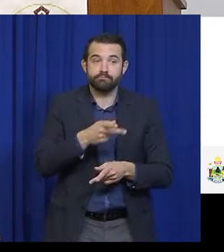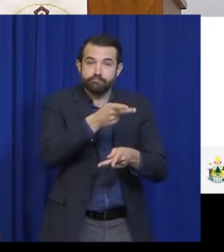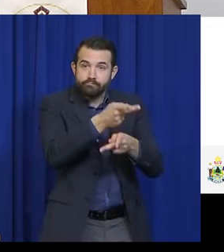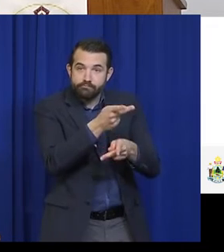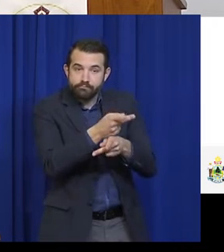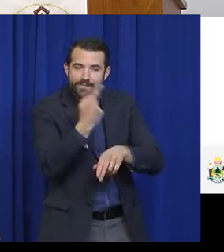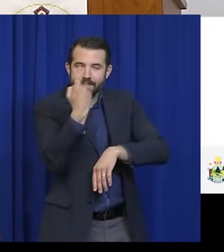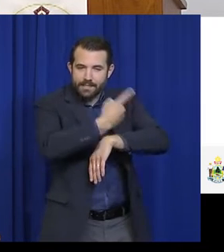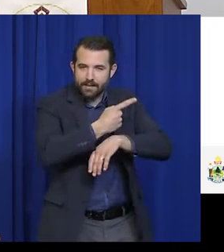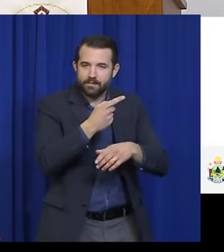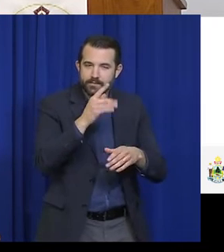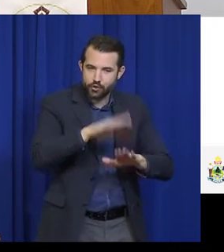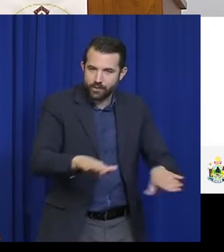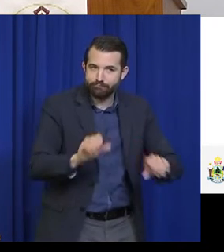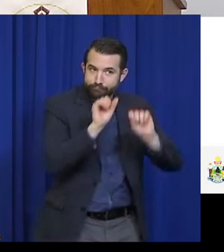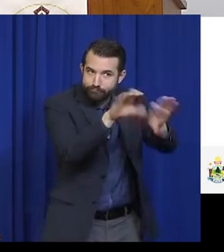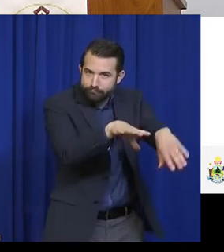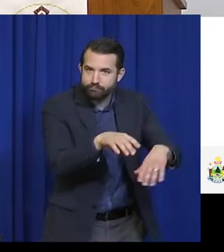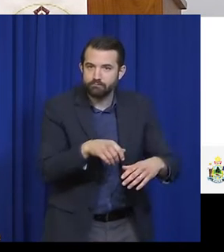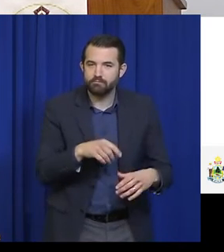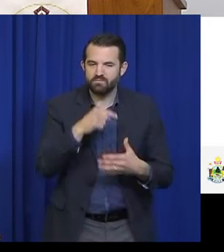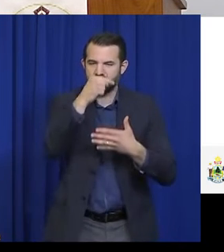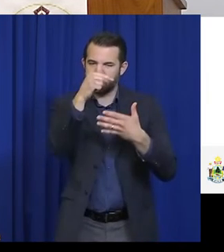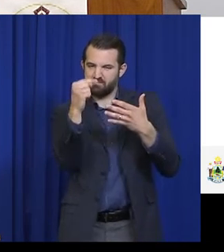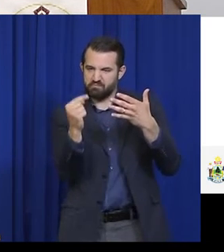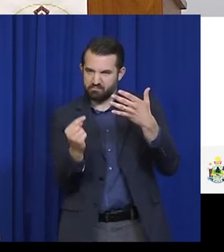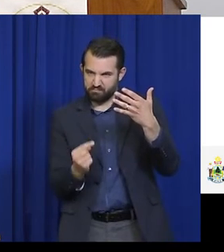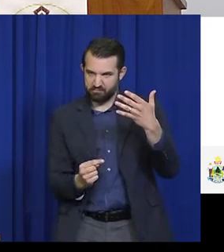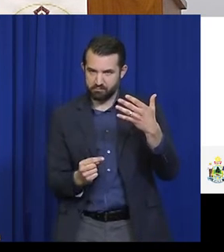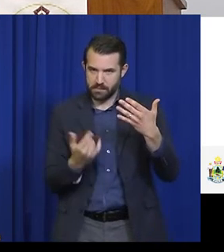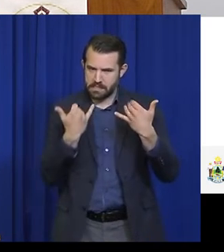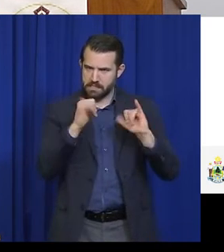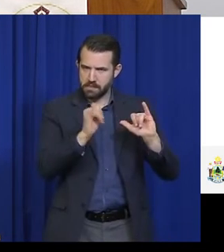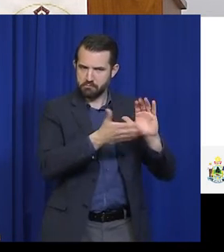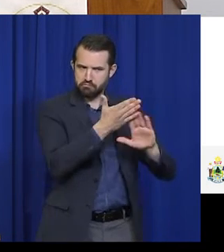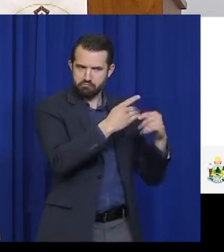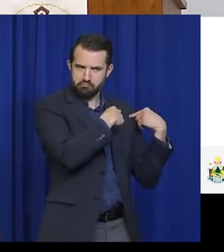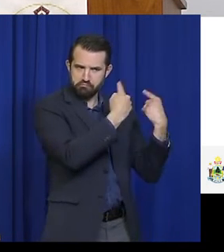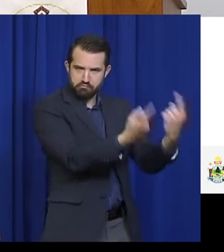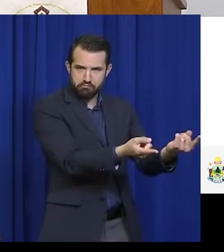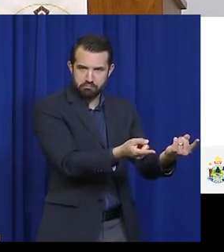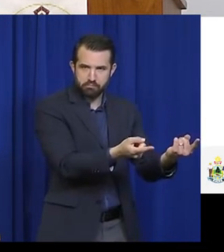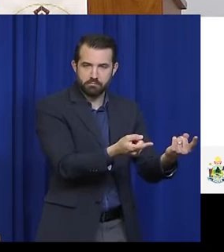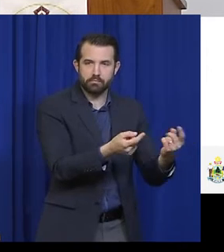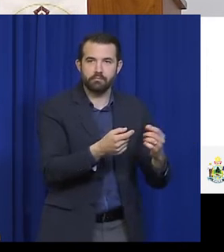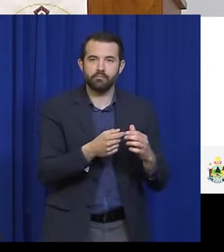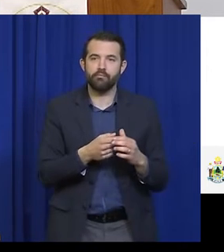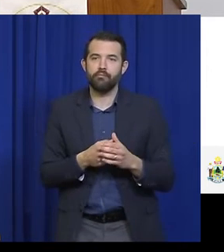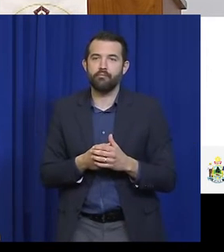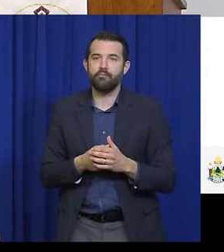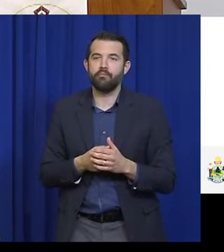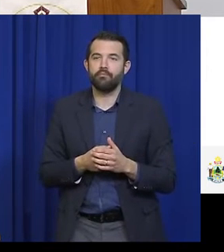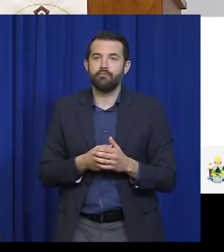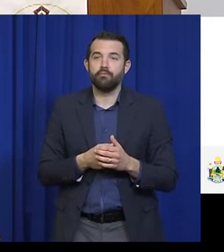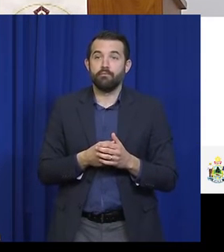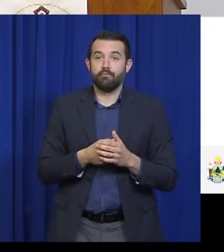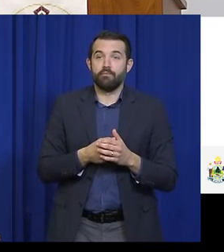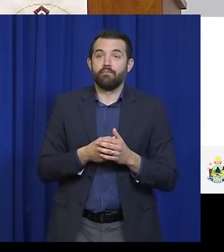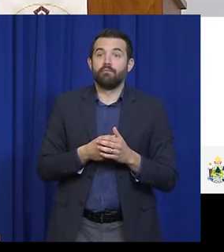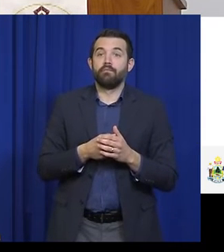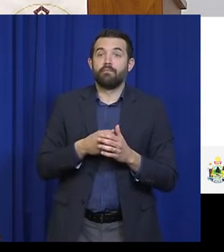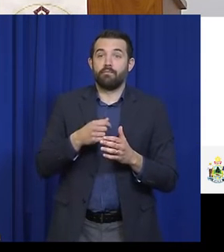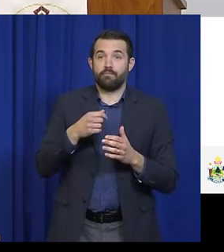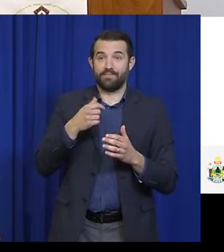and car repair services, among others, to operate. And then it establishes four stages focused on